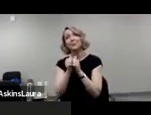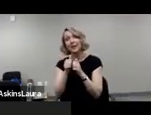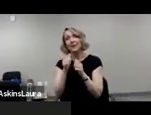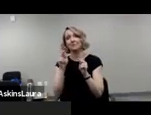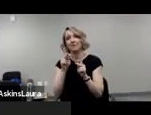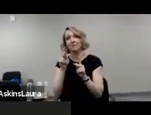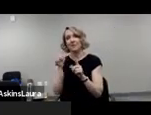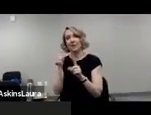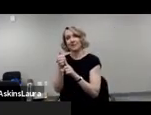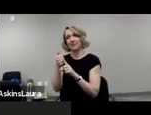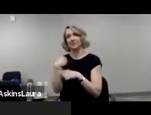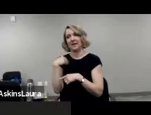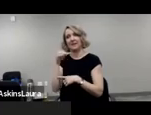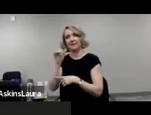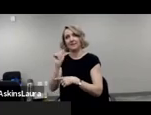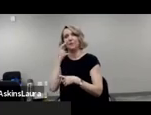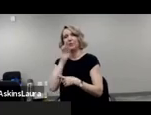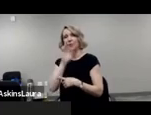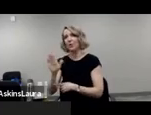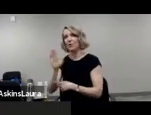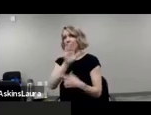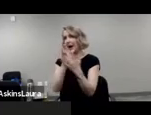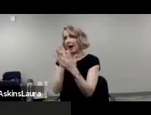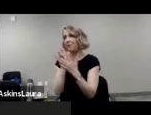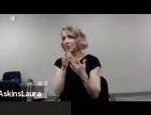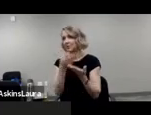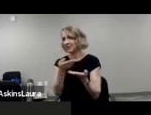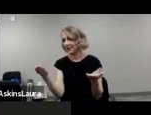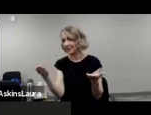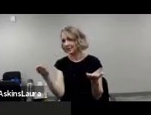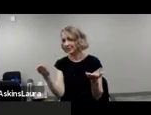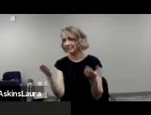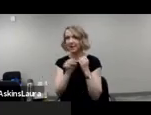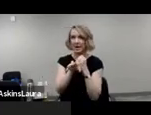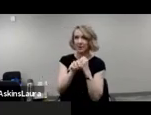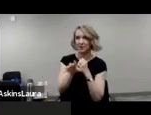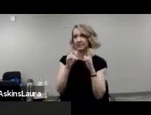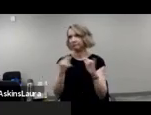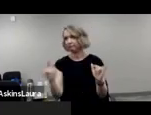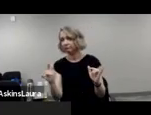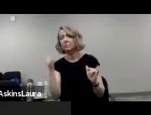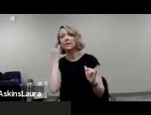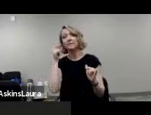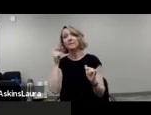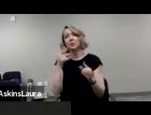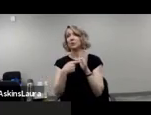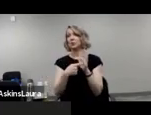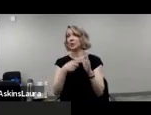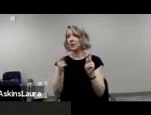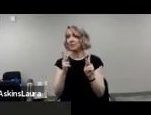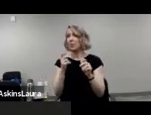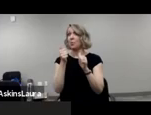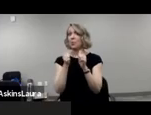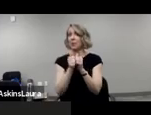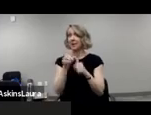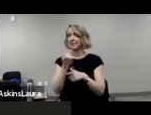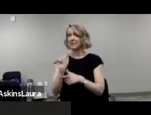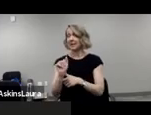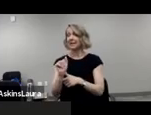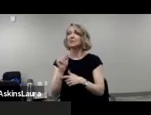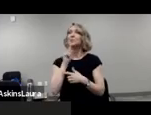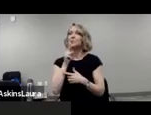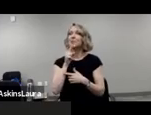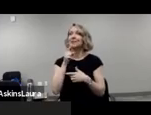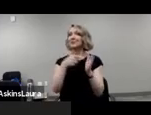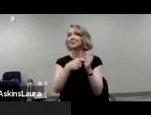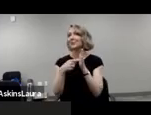materials. I think that showing a person with a disability when you're doing your outreach materials really lets